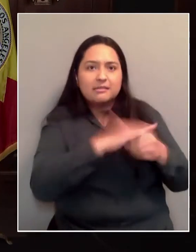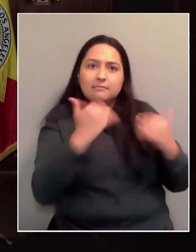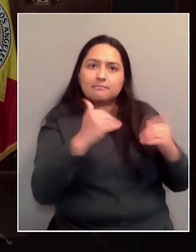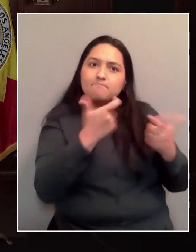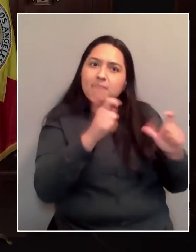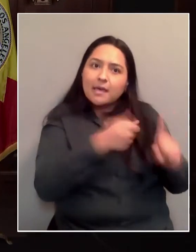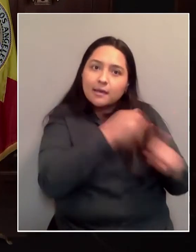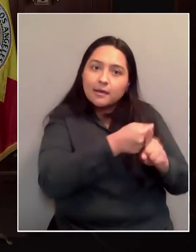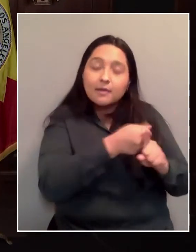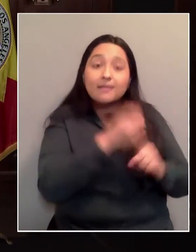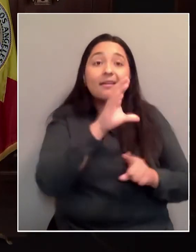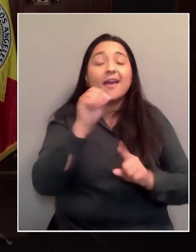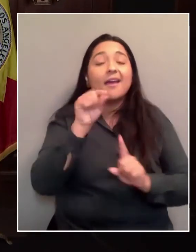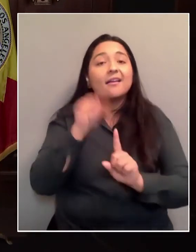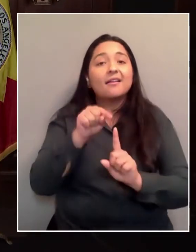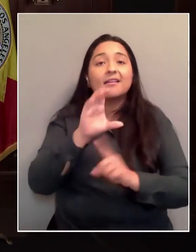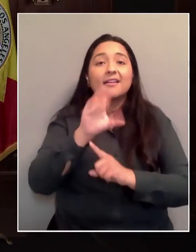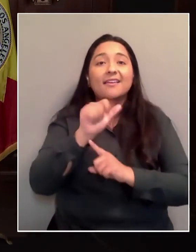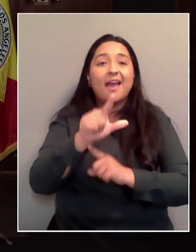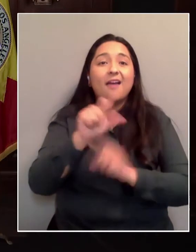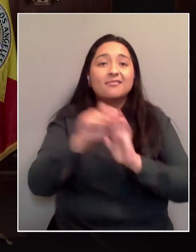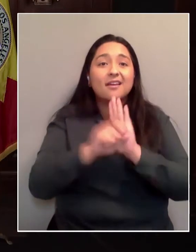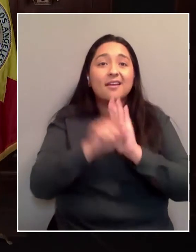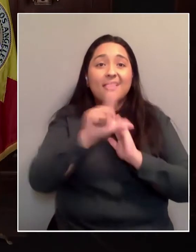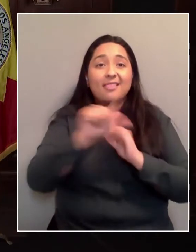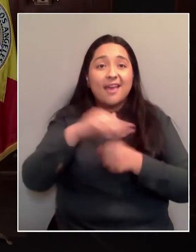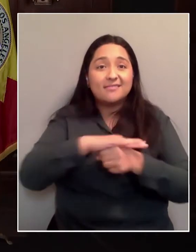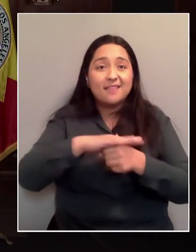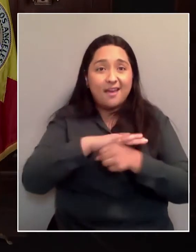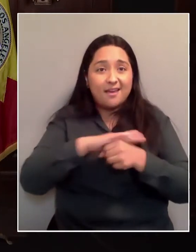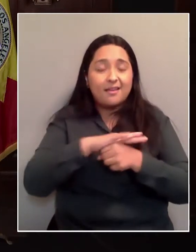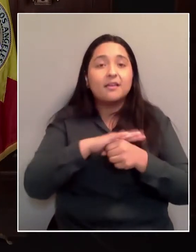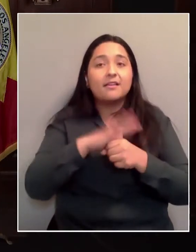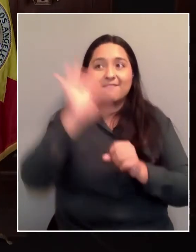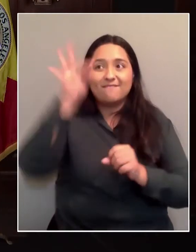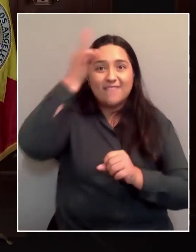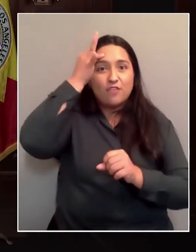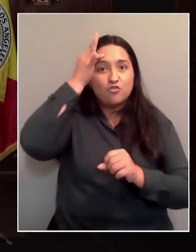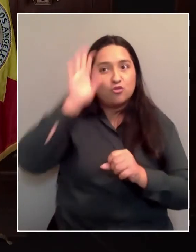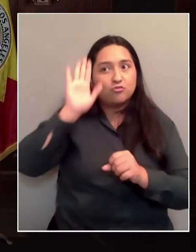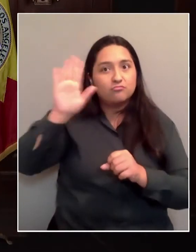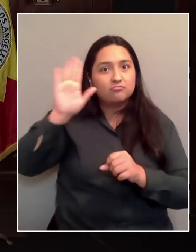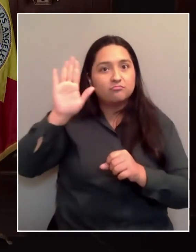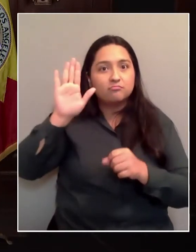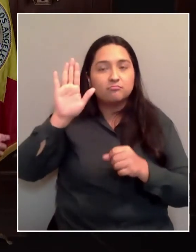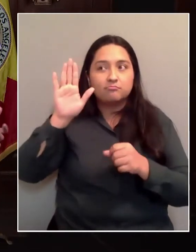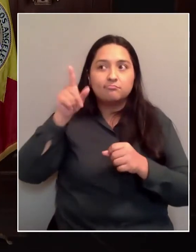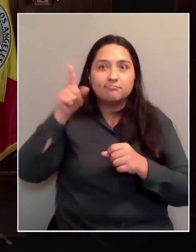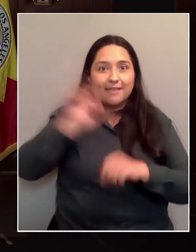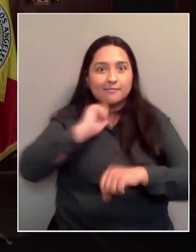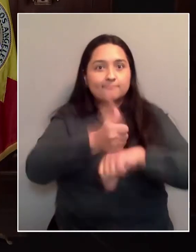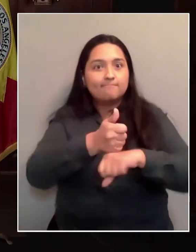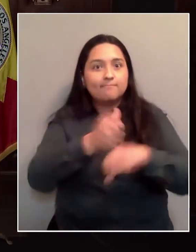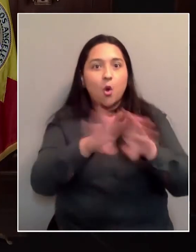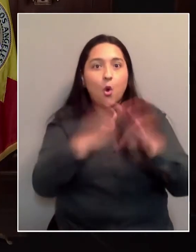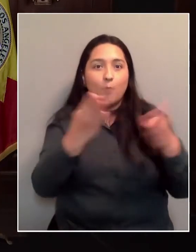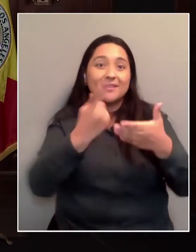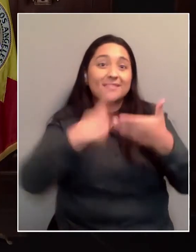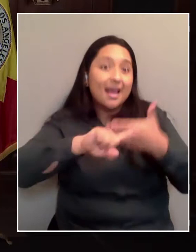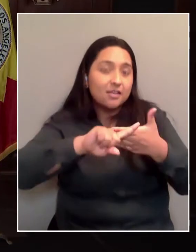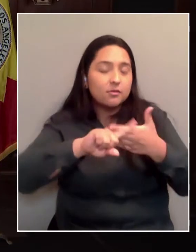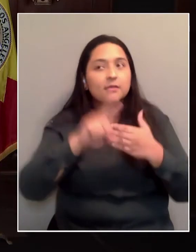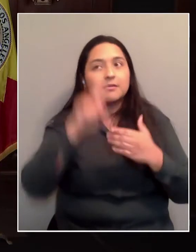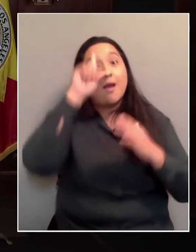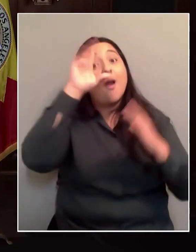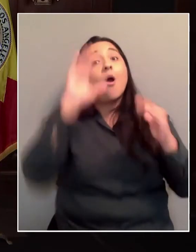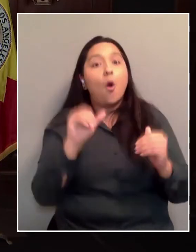L.A. but adjacent to City Terrace that the federal government and the state is looking at opening next week. I hope again there's supply for all of us.